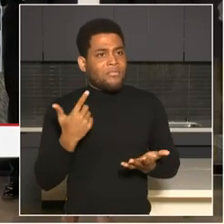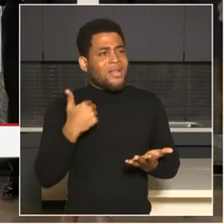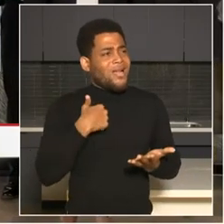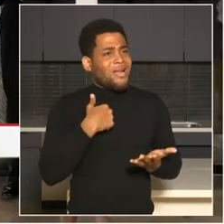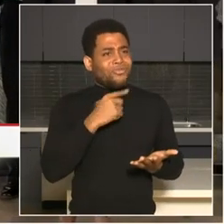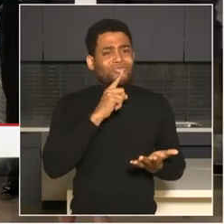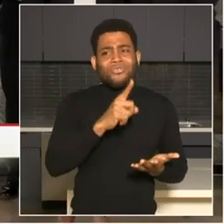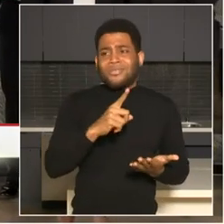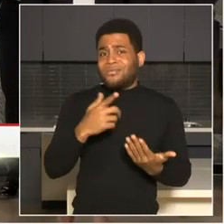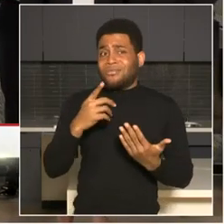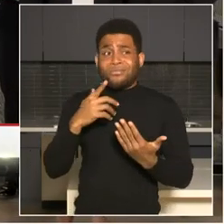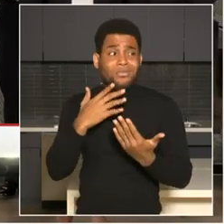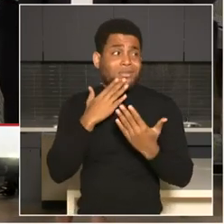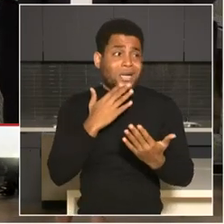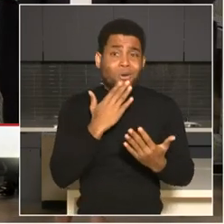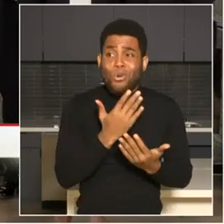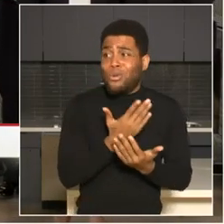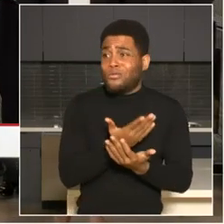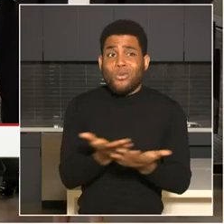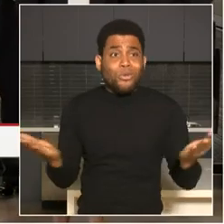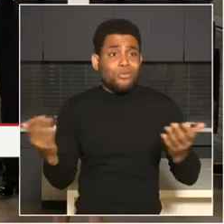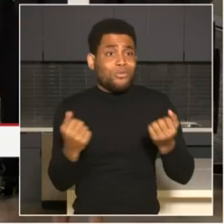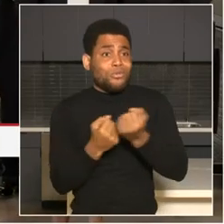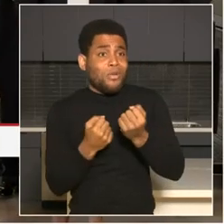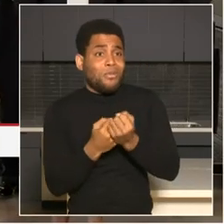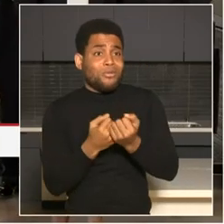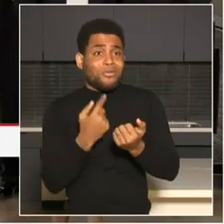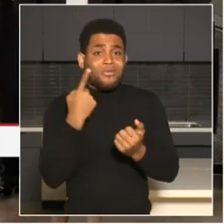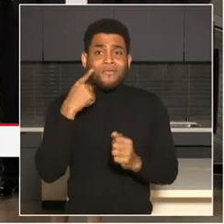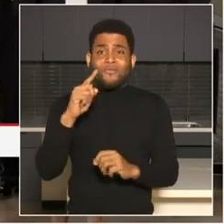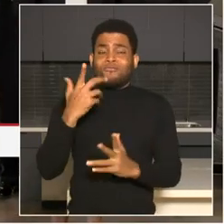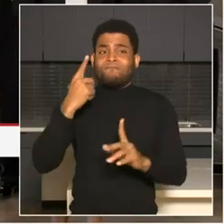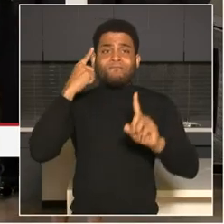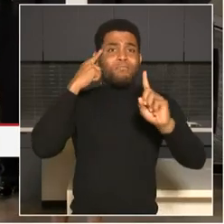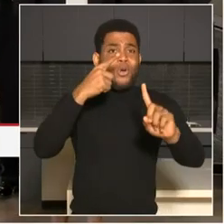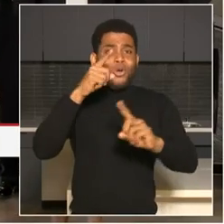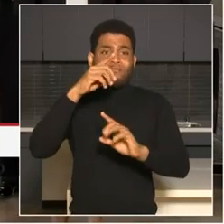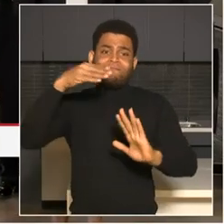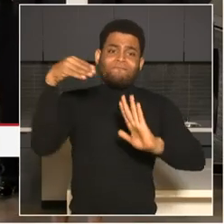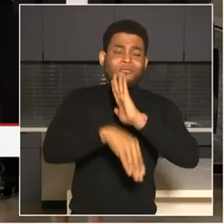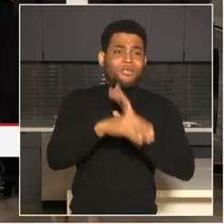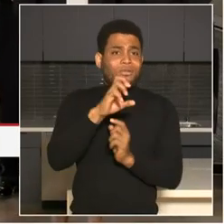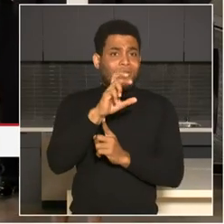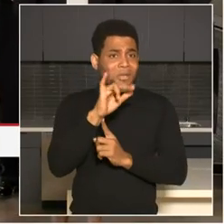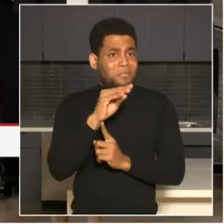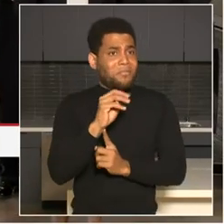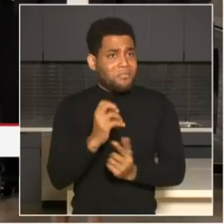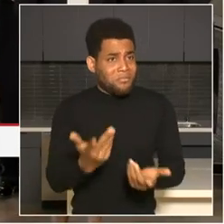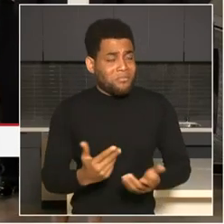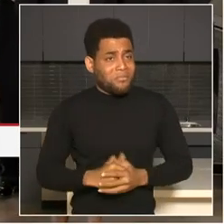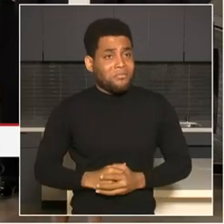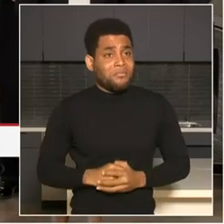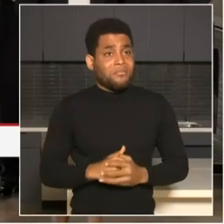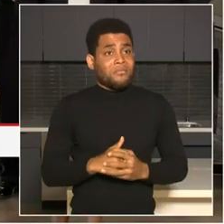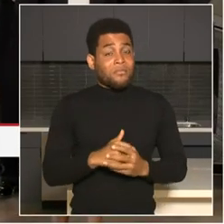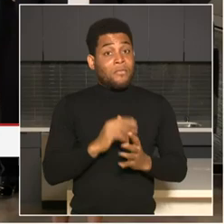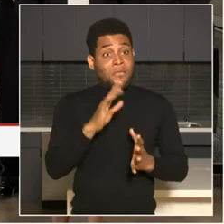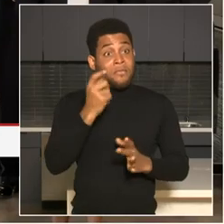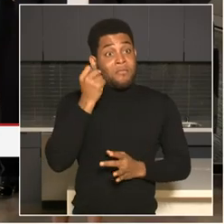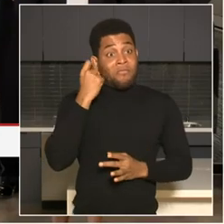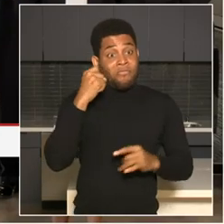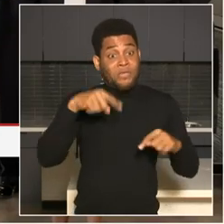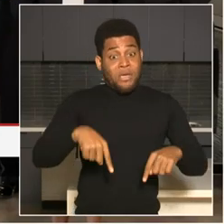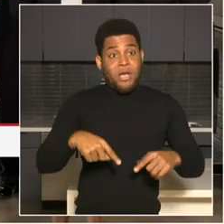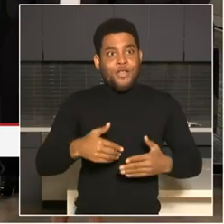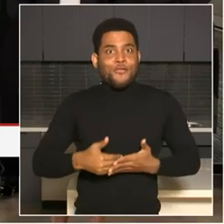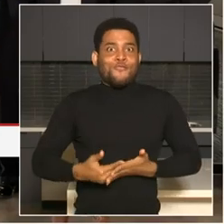Columbia. And this is just an effort to enhance what we're doing when it, when it comes to crime fighting. This is not new to the United